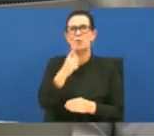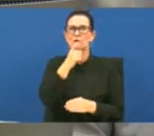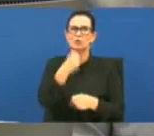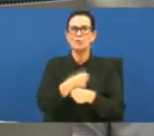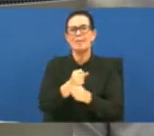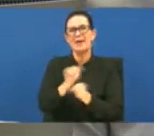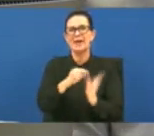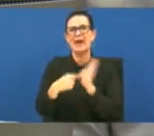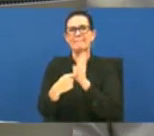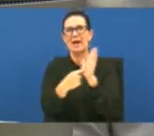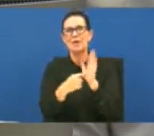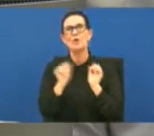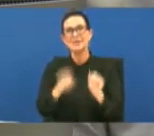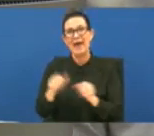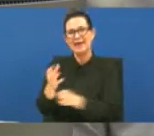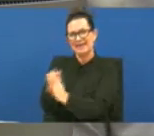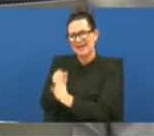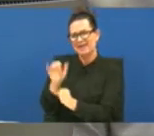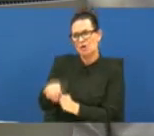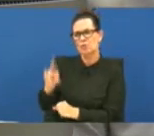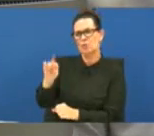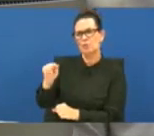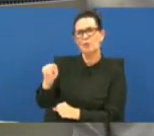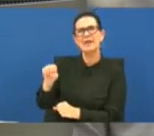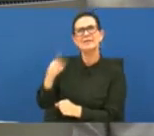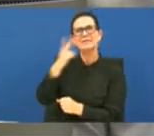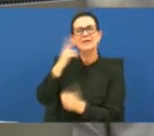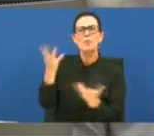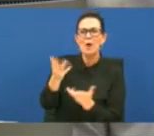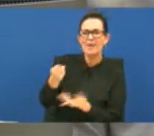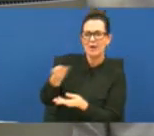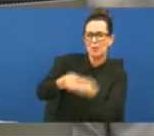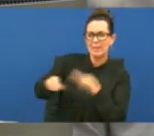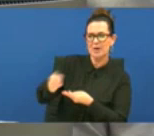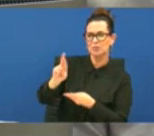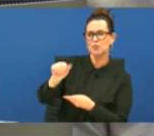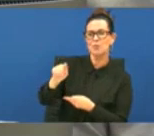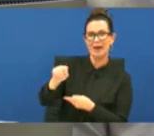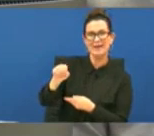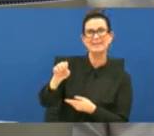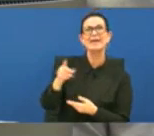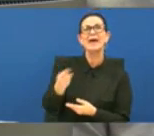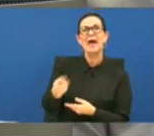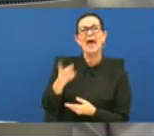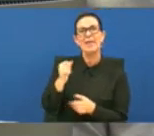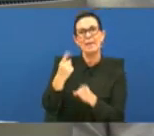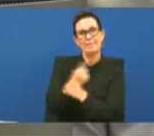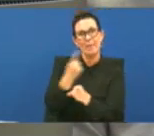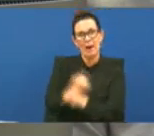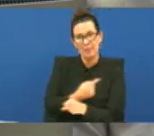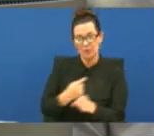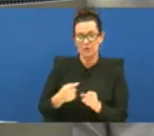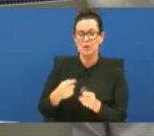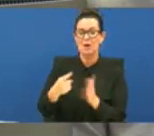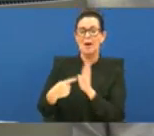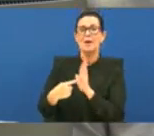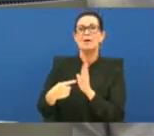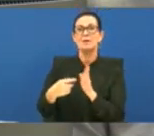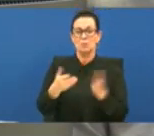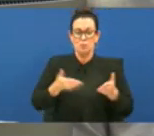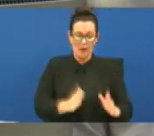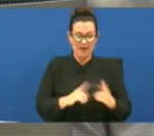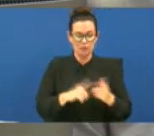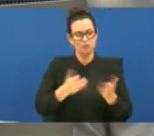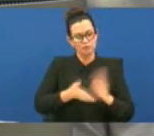business plan can obtain those rates to see what the rate of reimbursement is to make sure they're within the proper financial model to run their business